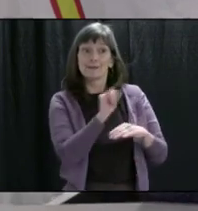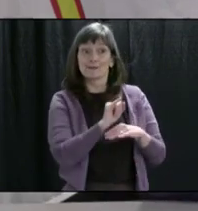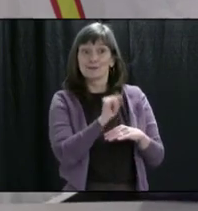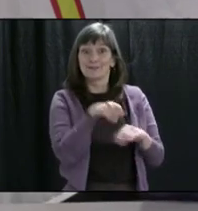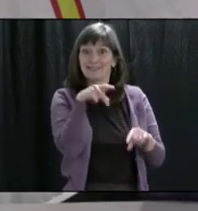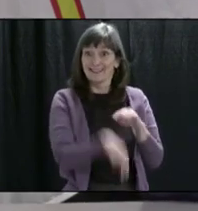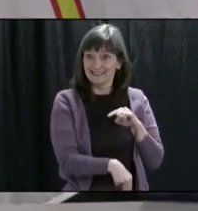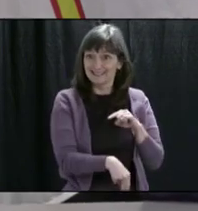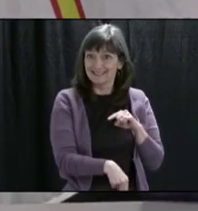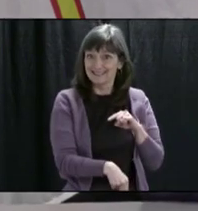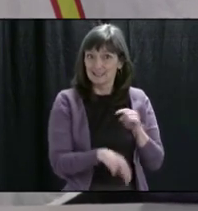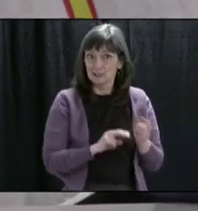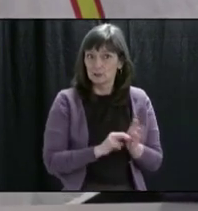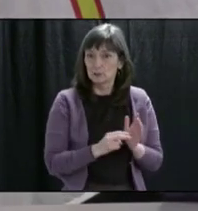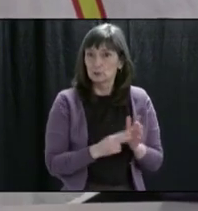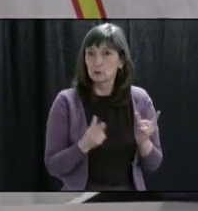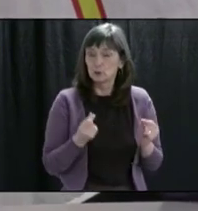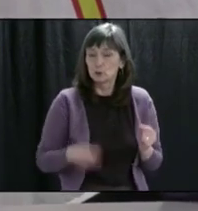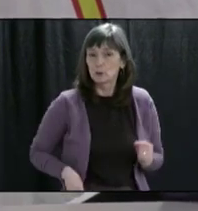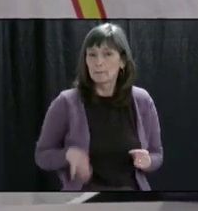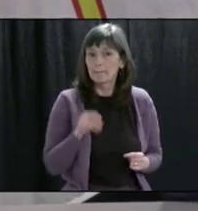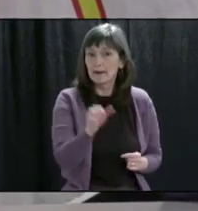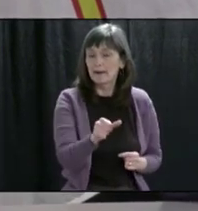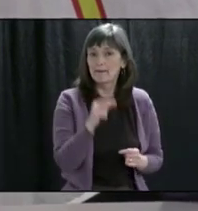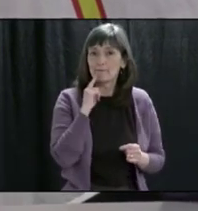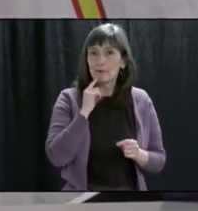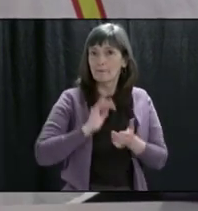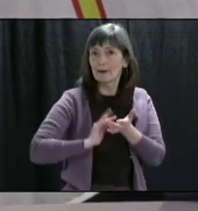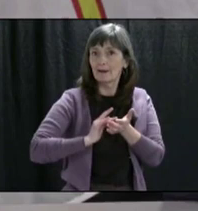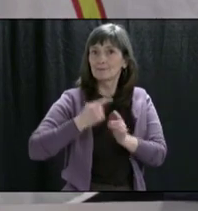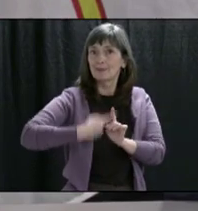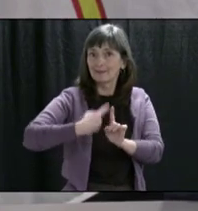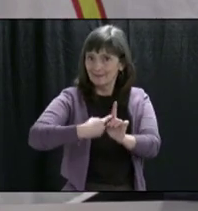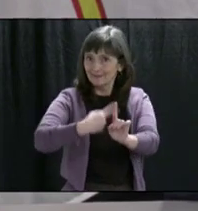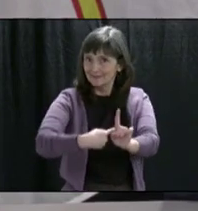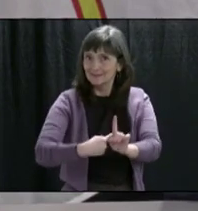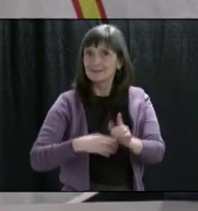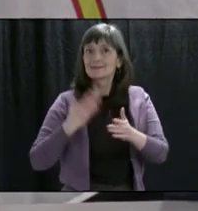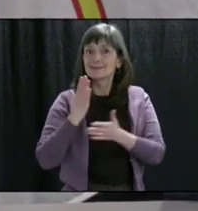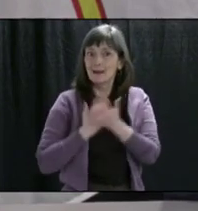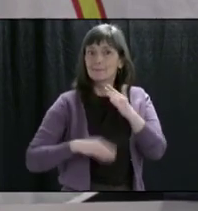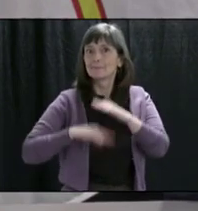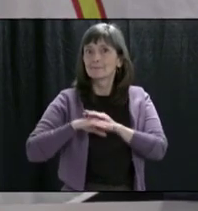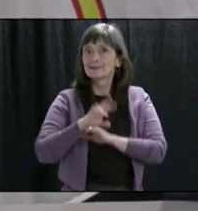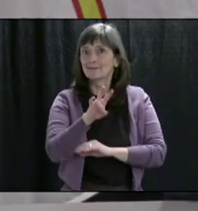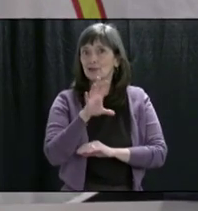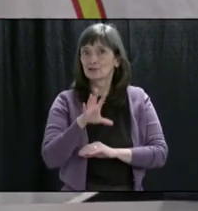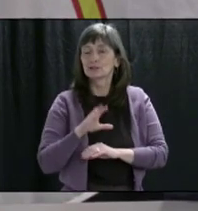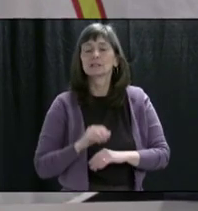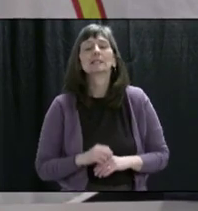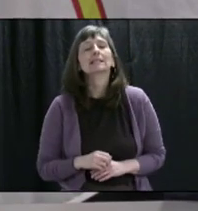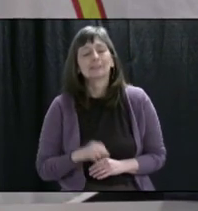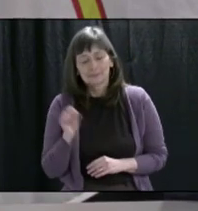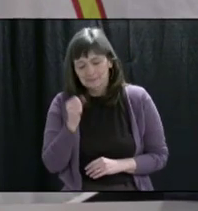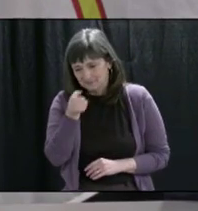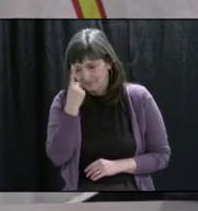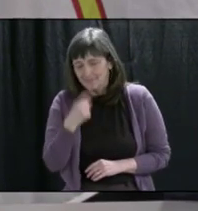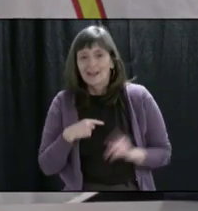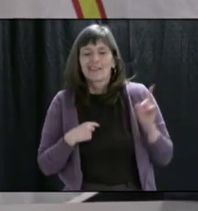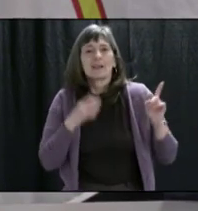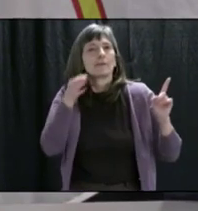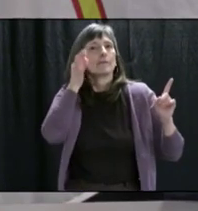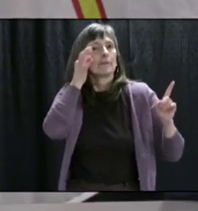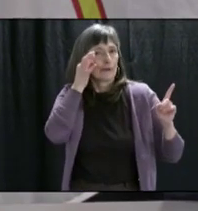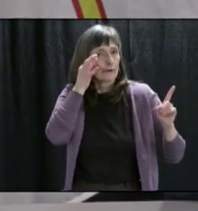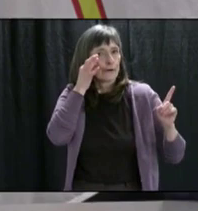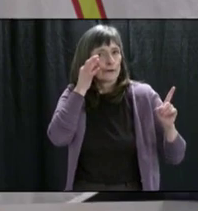Yeah, exactly. So, you what we have right now as part of the, you federal programming that we're seeing is that, you know, with the federal government picking